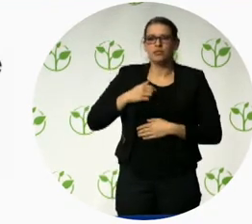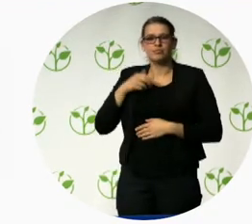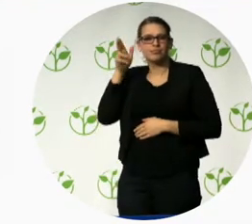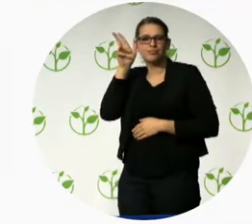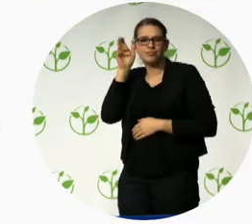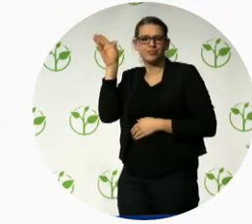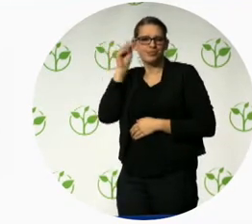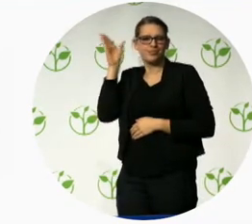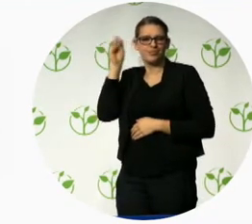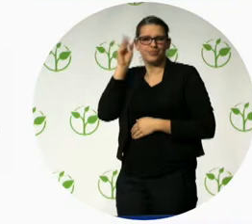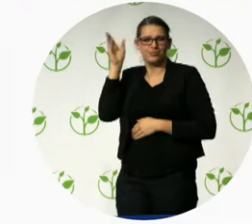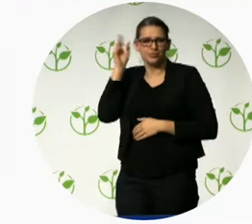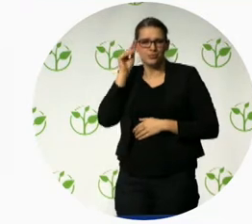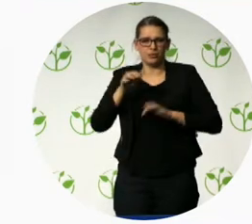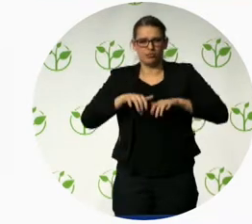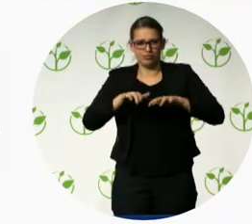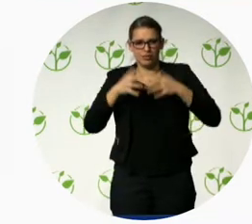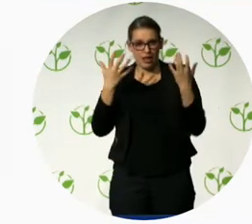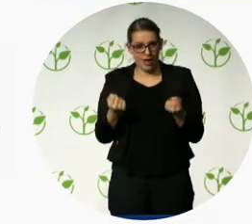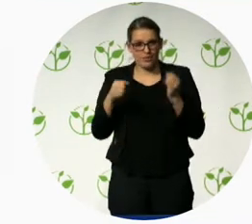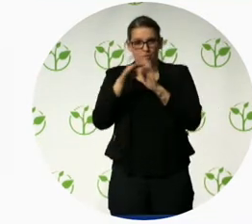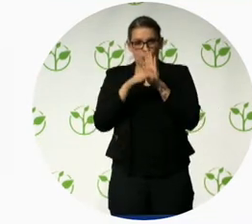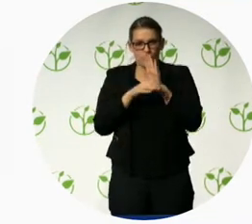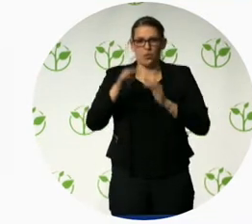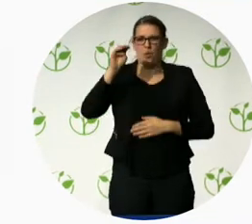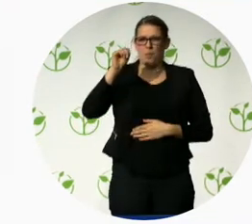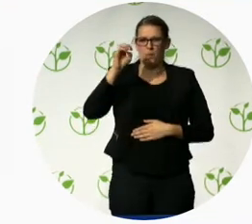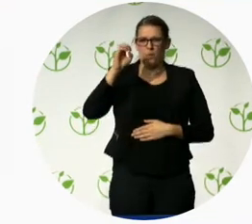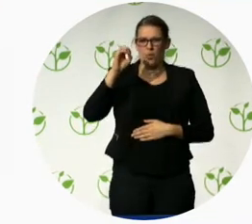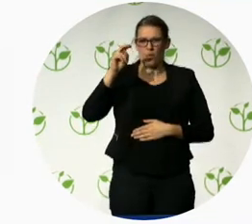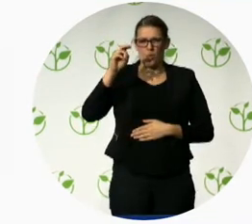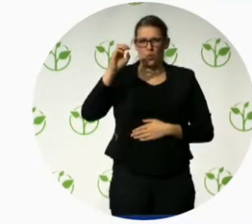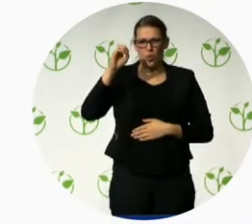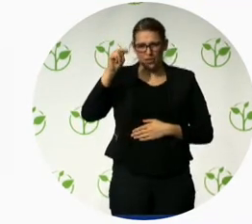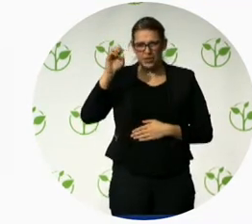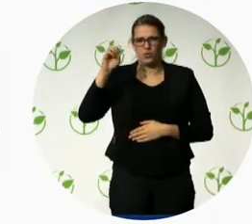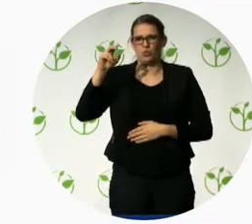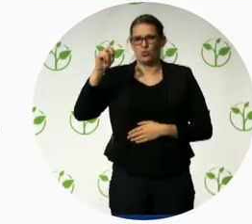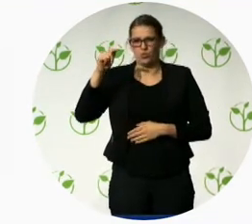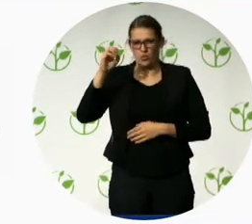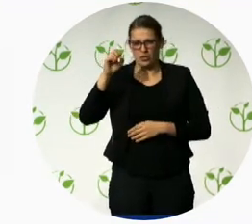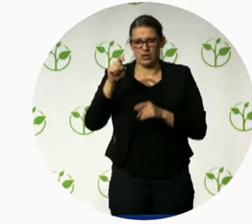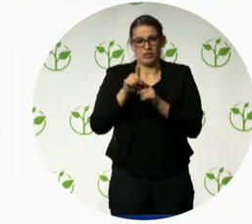thing. I took better notes because I was more efficient. So we've got to sell this message of efficiency.